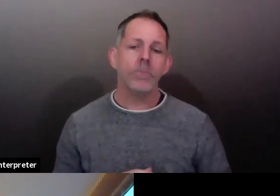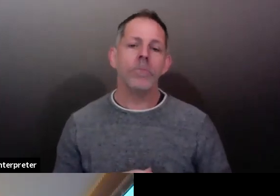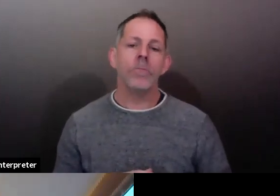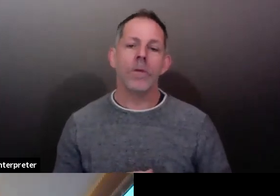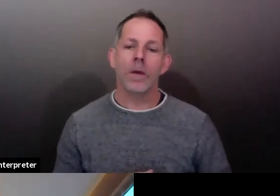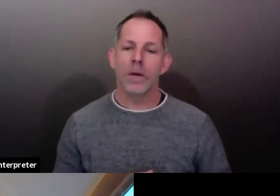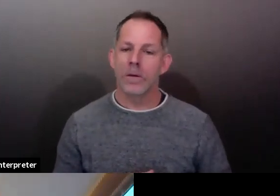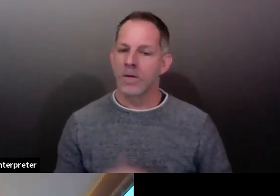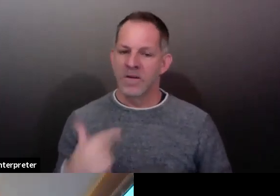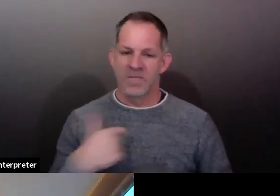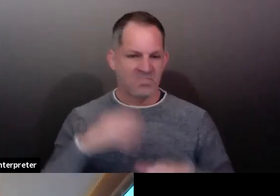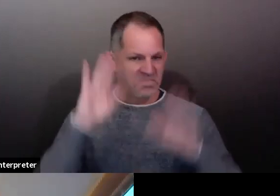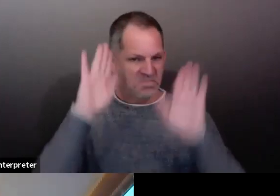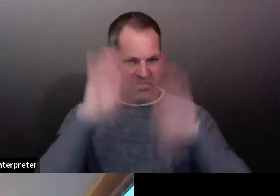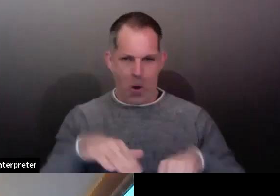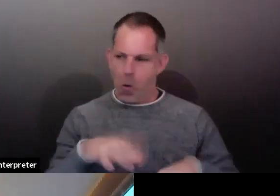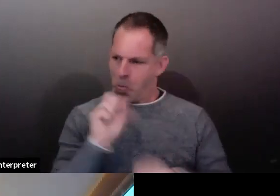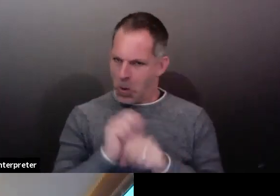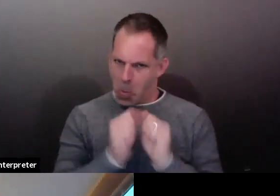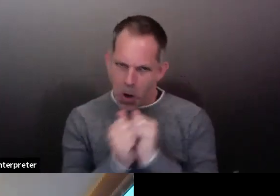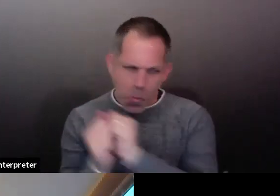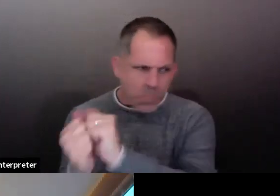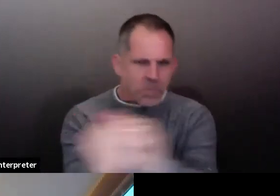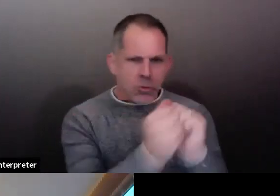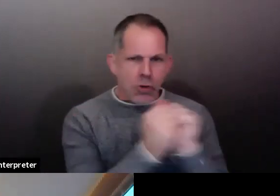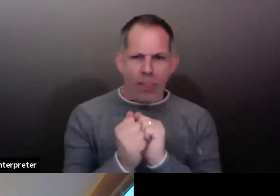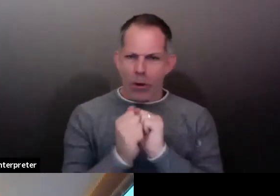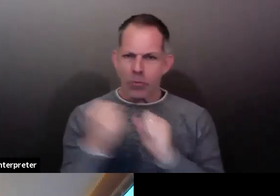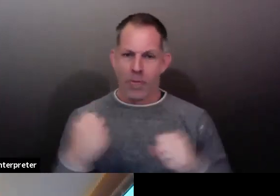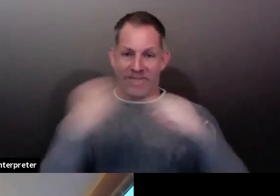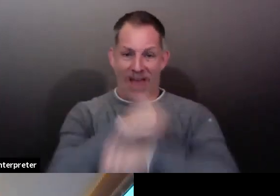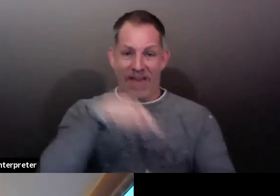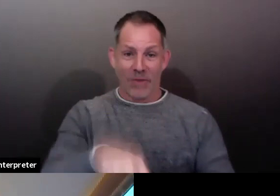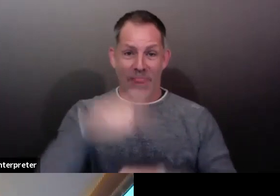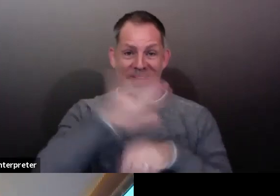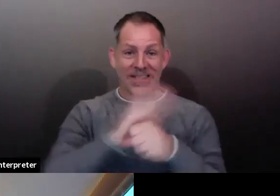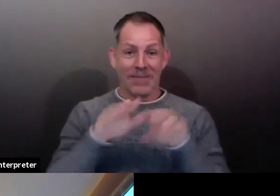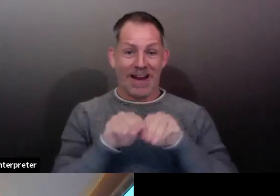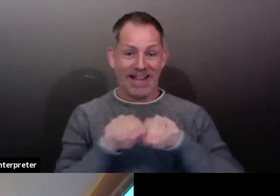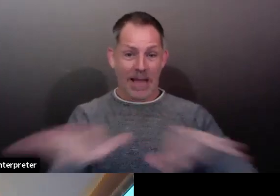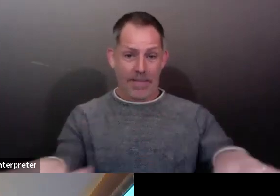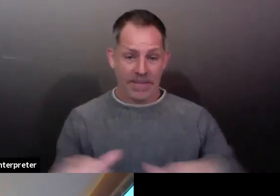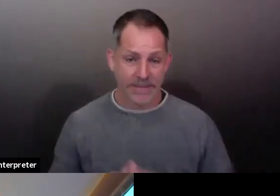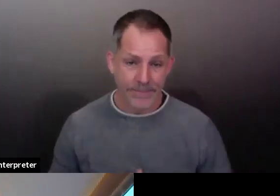thank you. So I have been in regular contact with our county auditor, Garth Fell.